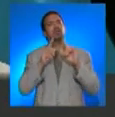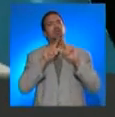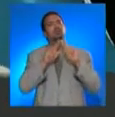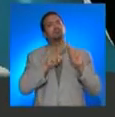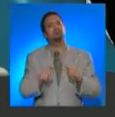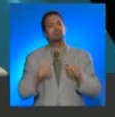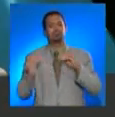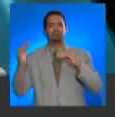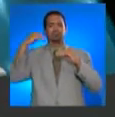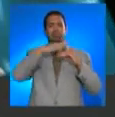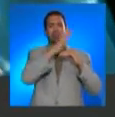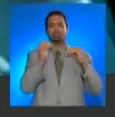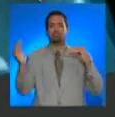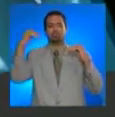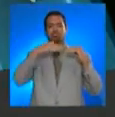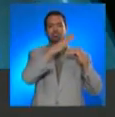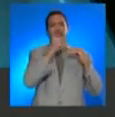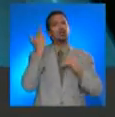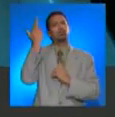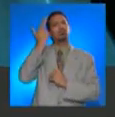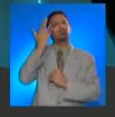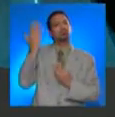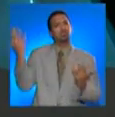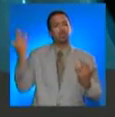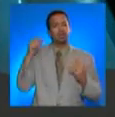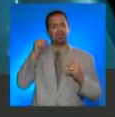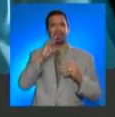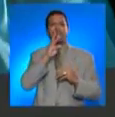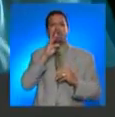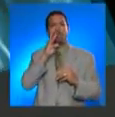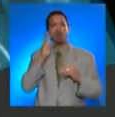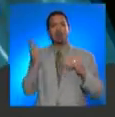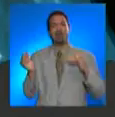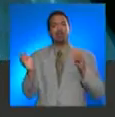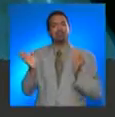caused by an impulsive disturbance that displaces a body of water.